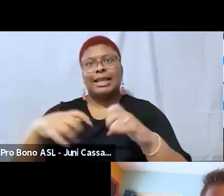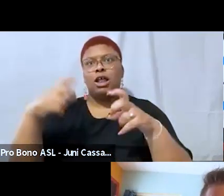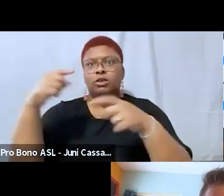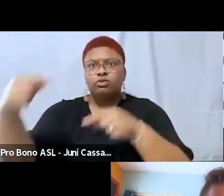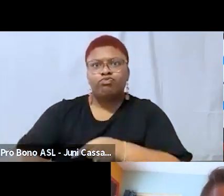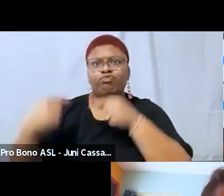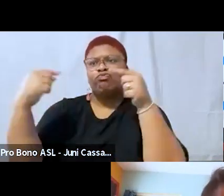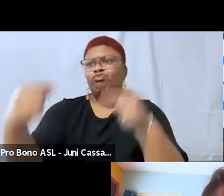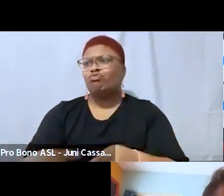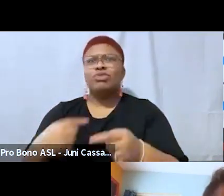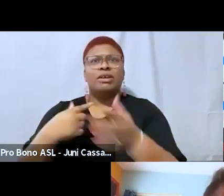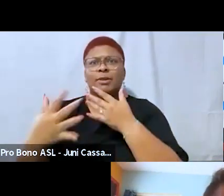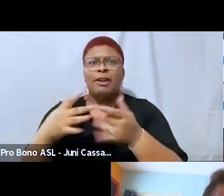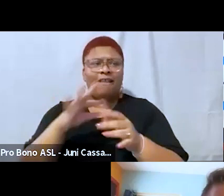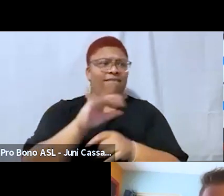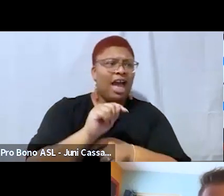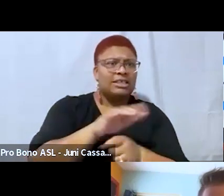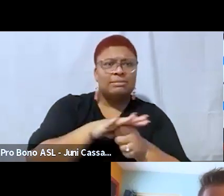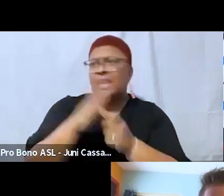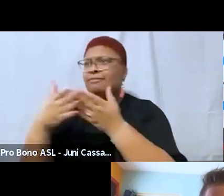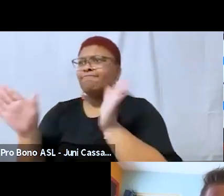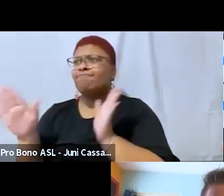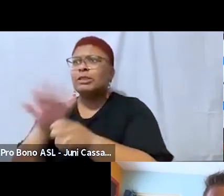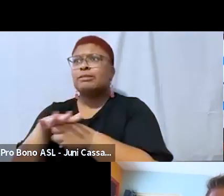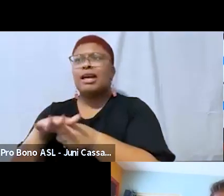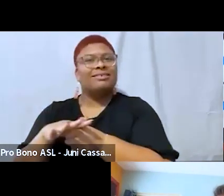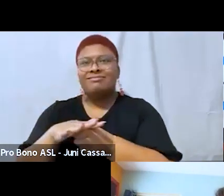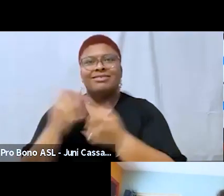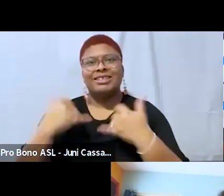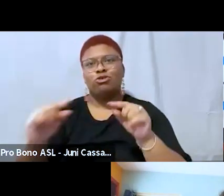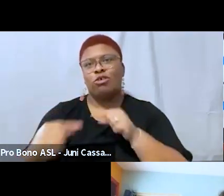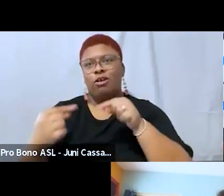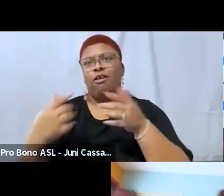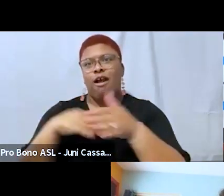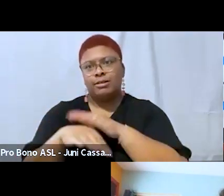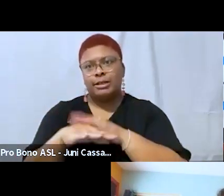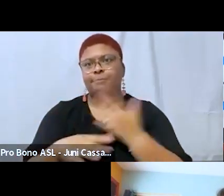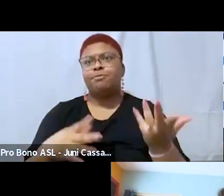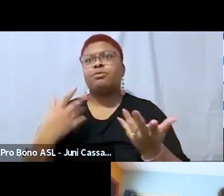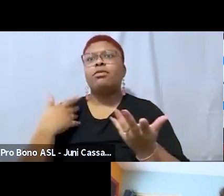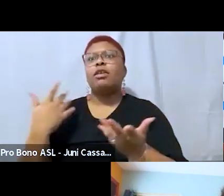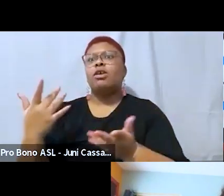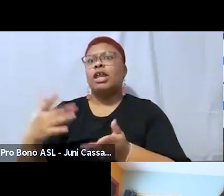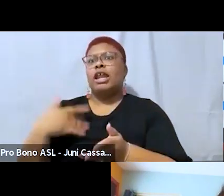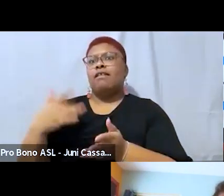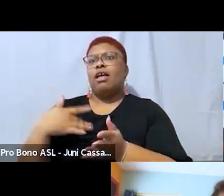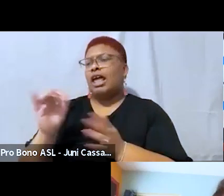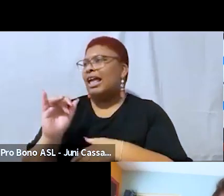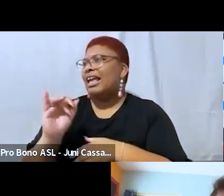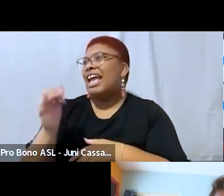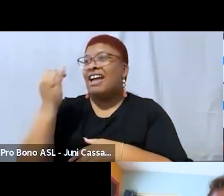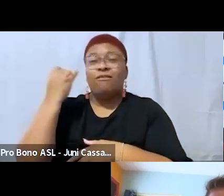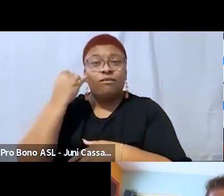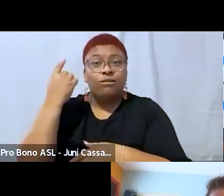those for whom um you know we were all still considered kind of off limits in terms of sexual currency or even